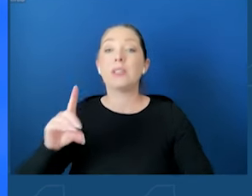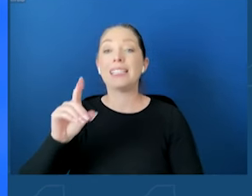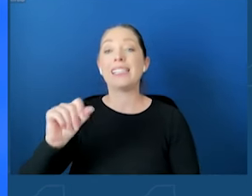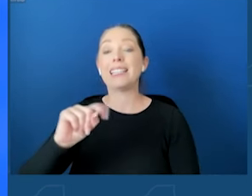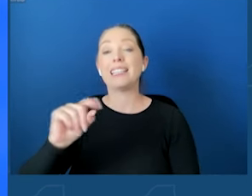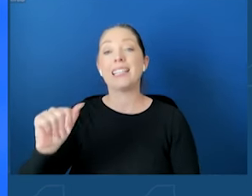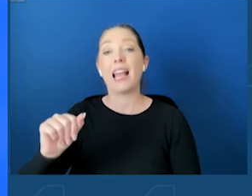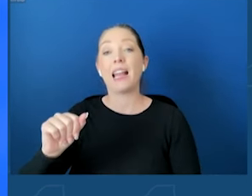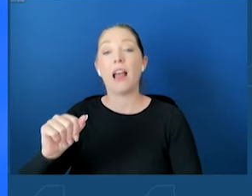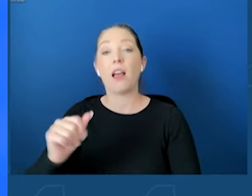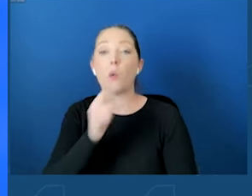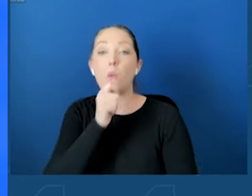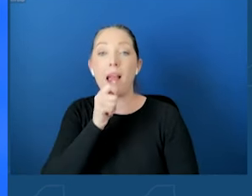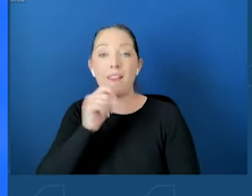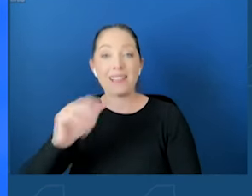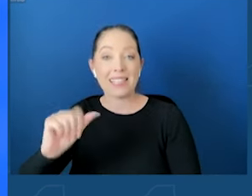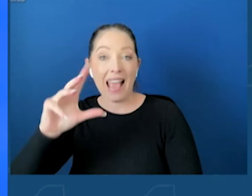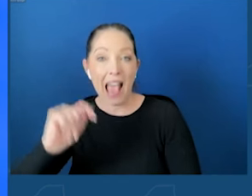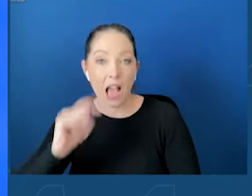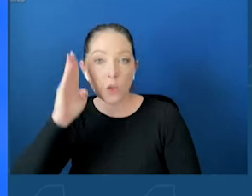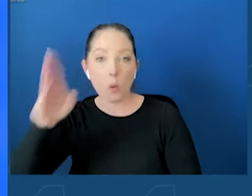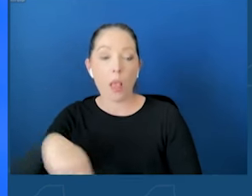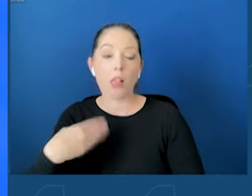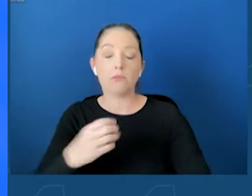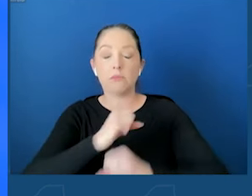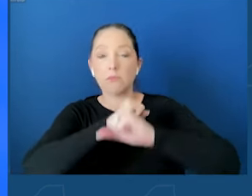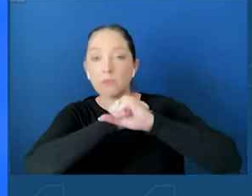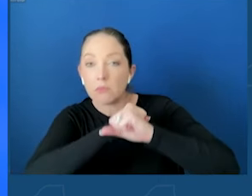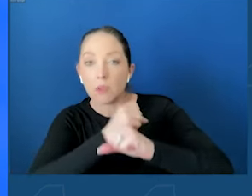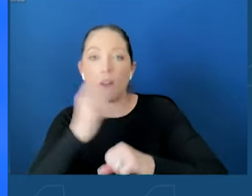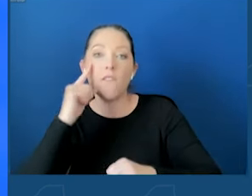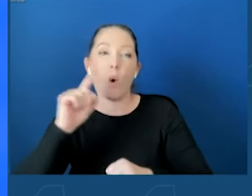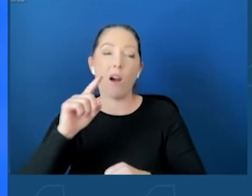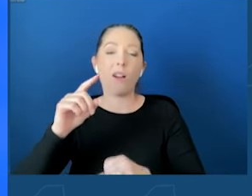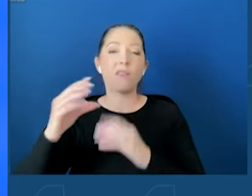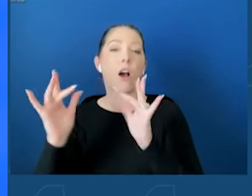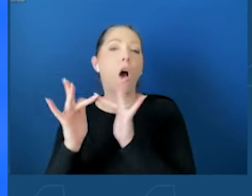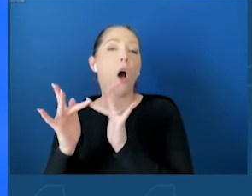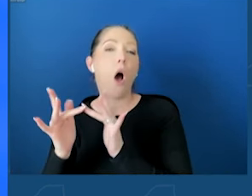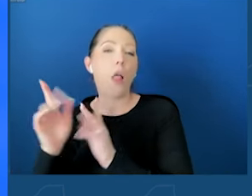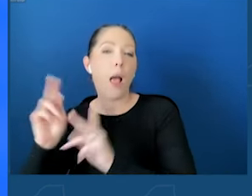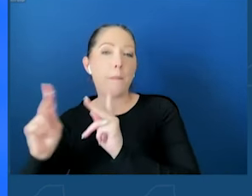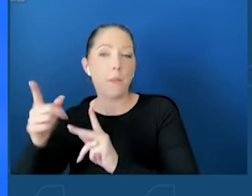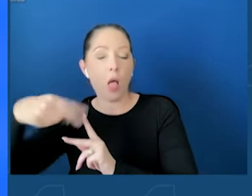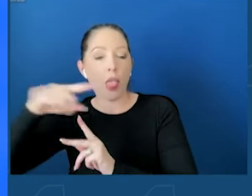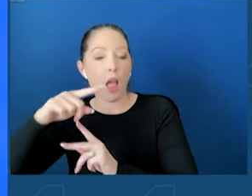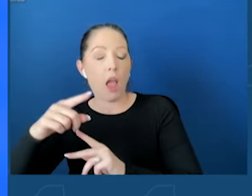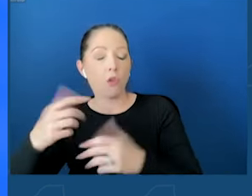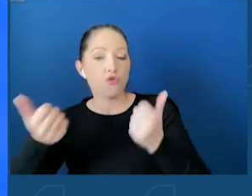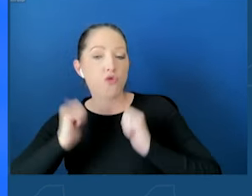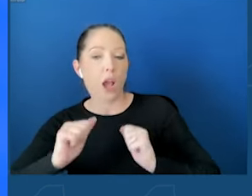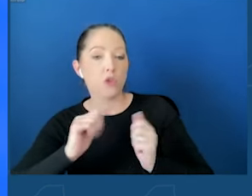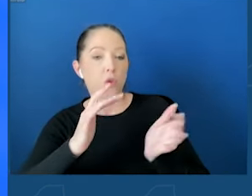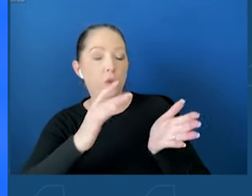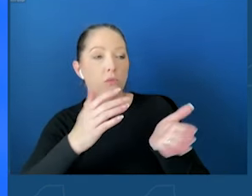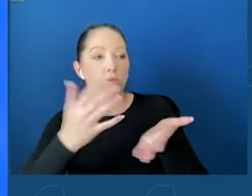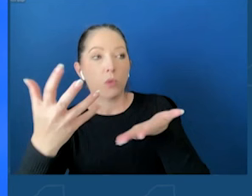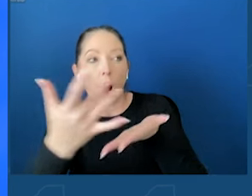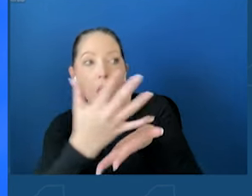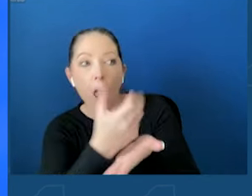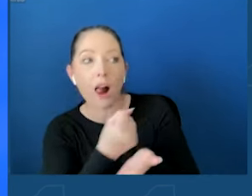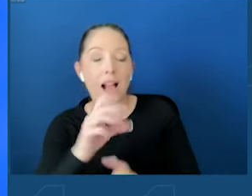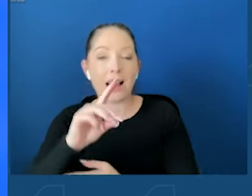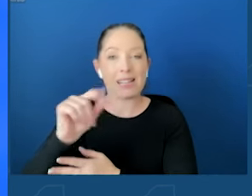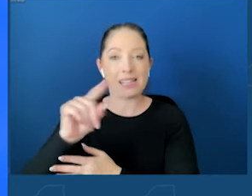entities who attempt to collect their personal data. Think about this. Does anybody in this room think it's all right for these companies to